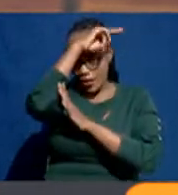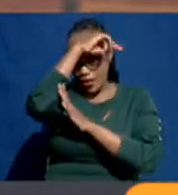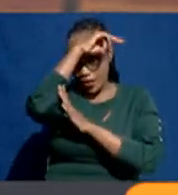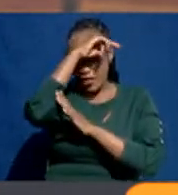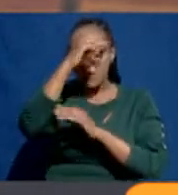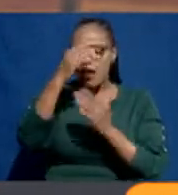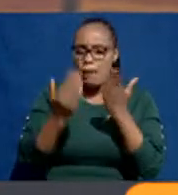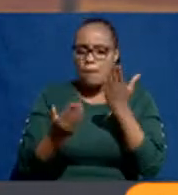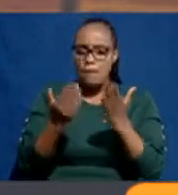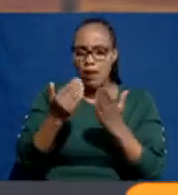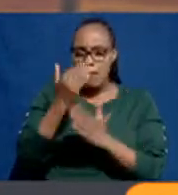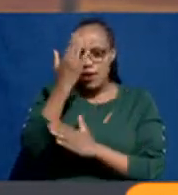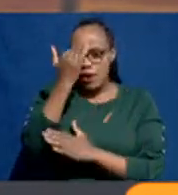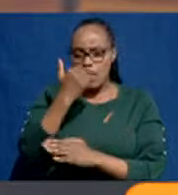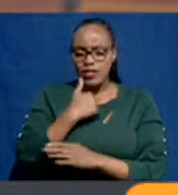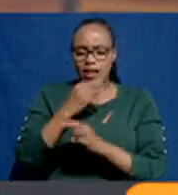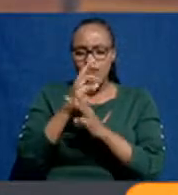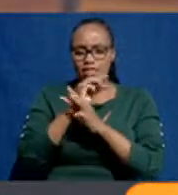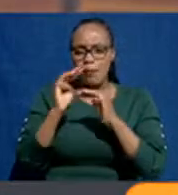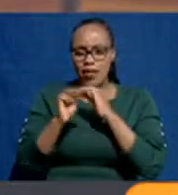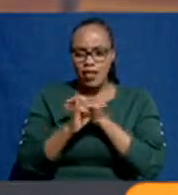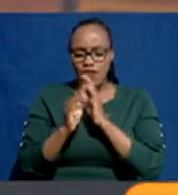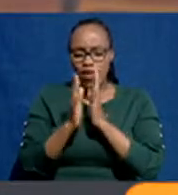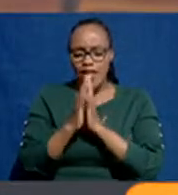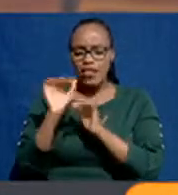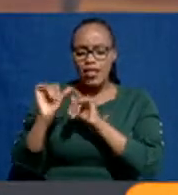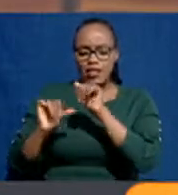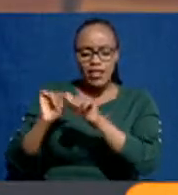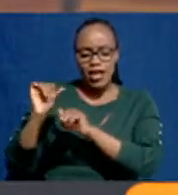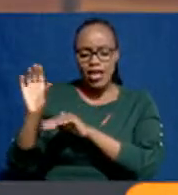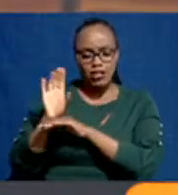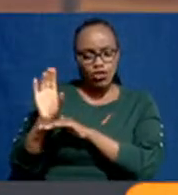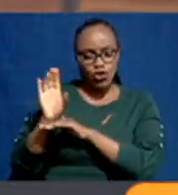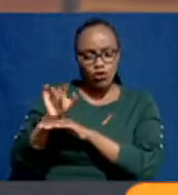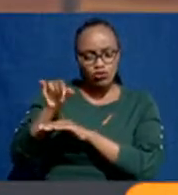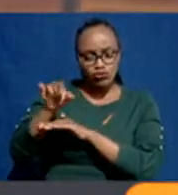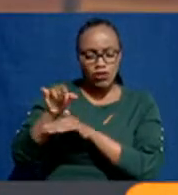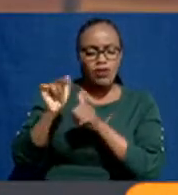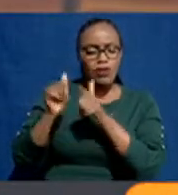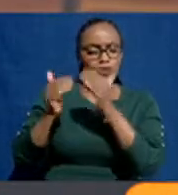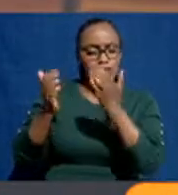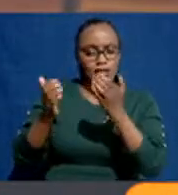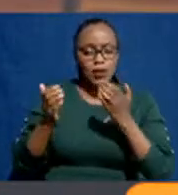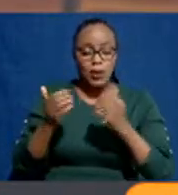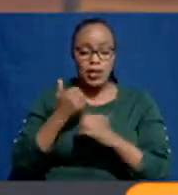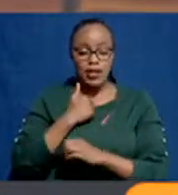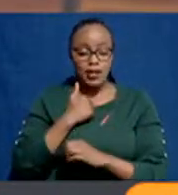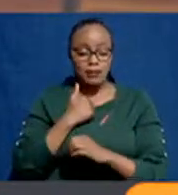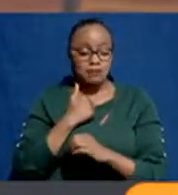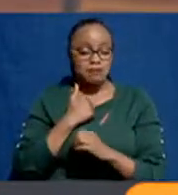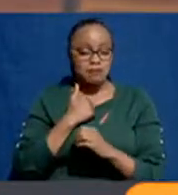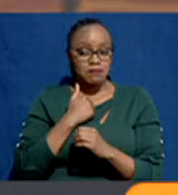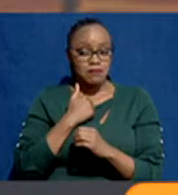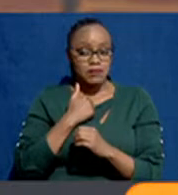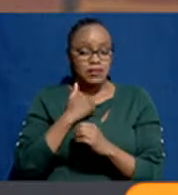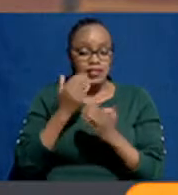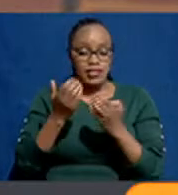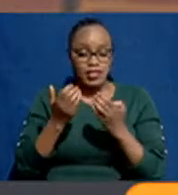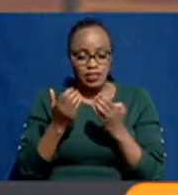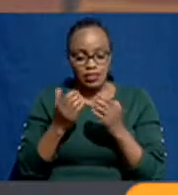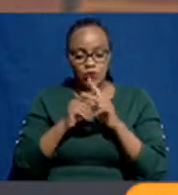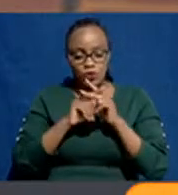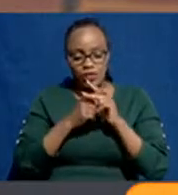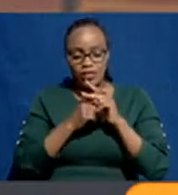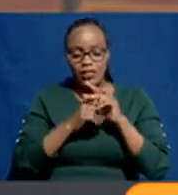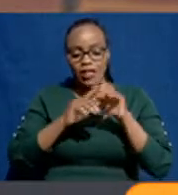probably because of the mathematics and the science requirements, and therefore opt to start at a lower